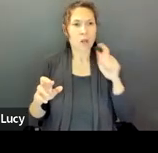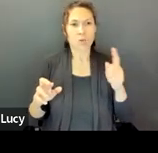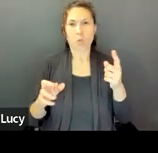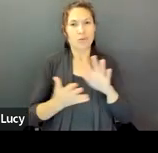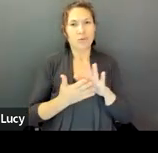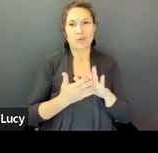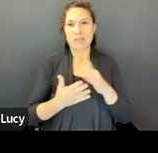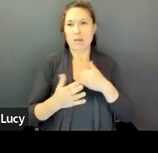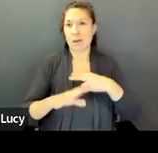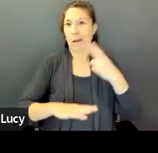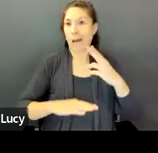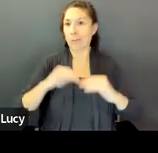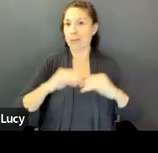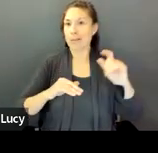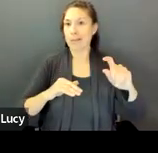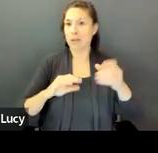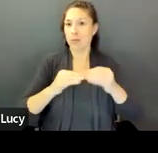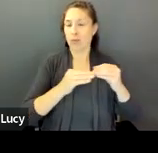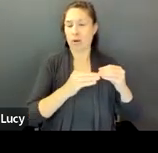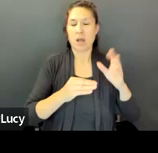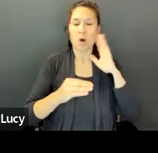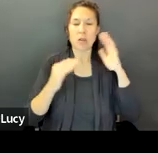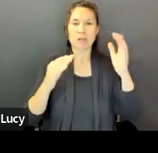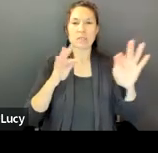I'll walk you through the data on the next slide.